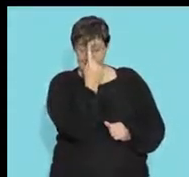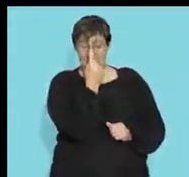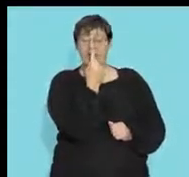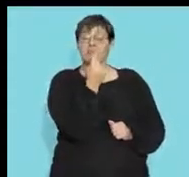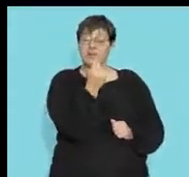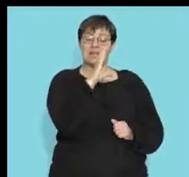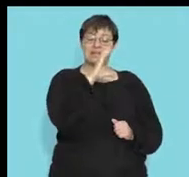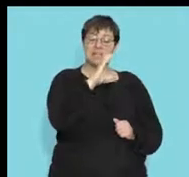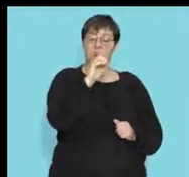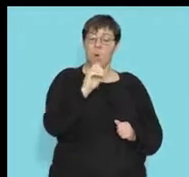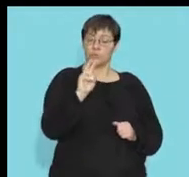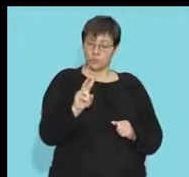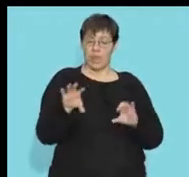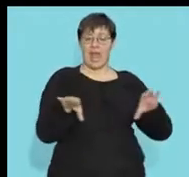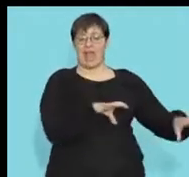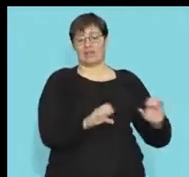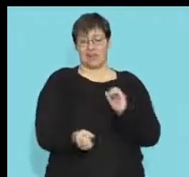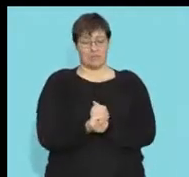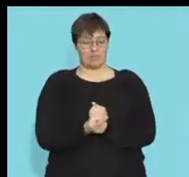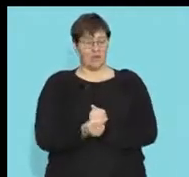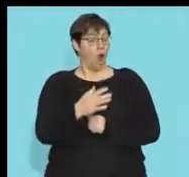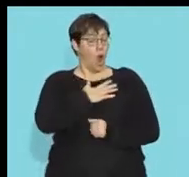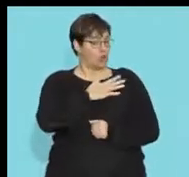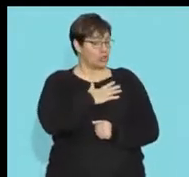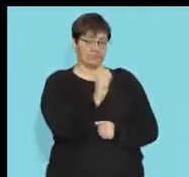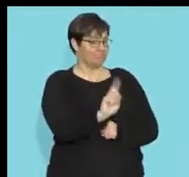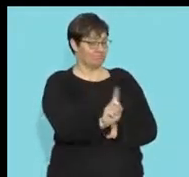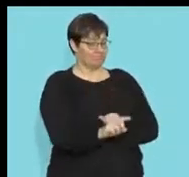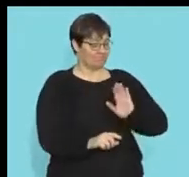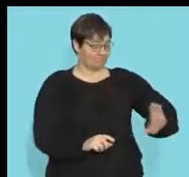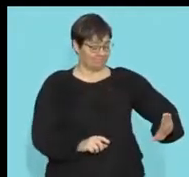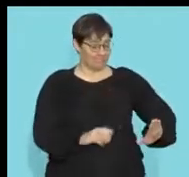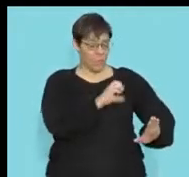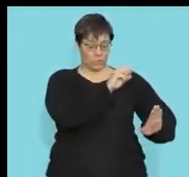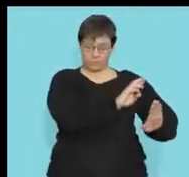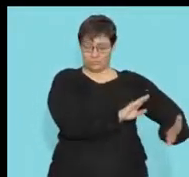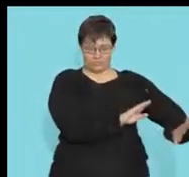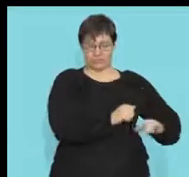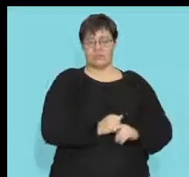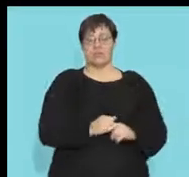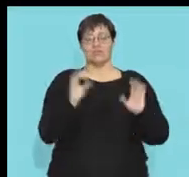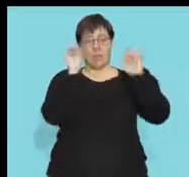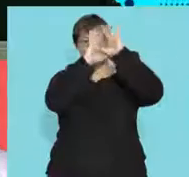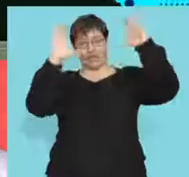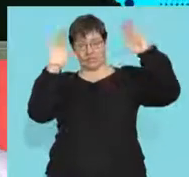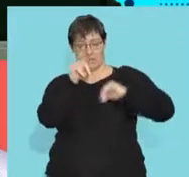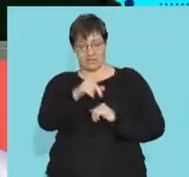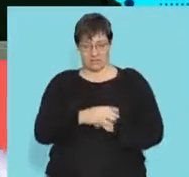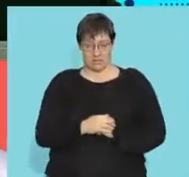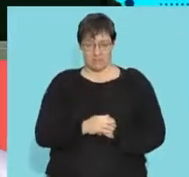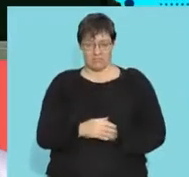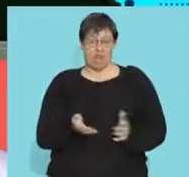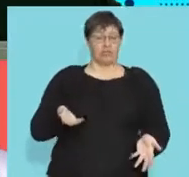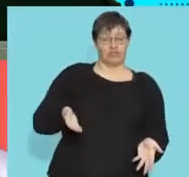dioxide that's going to bring about this action not oxygen okay so before i start picture this you guys have